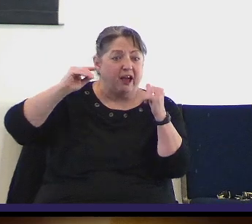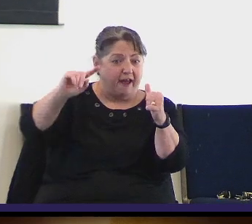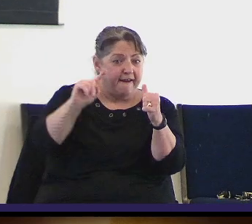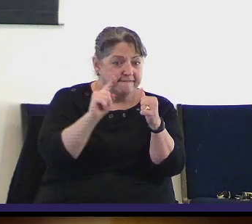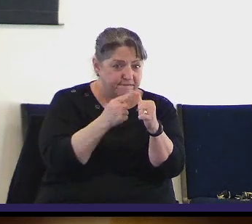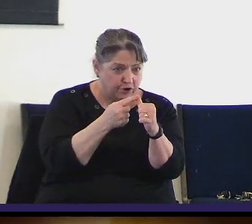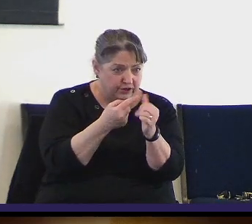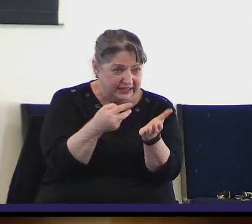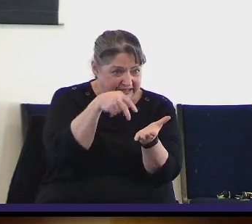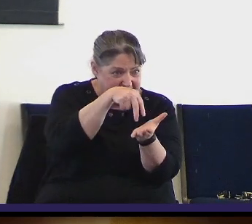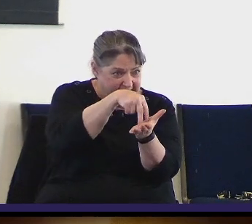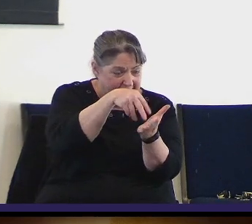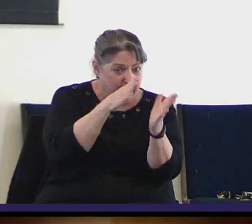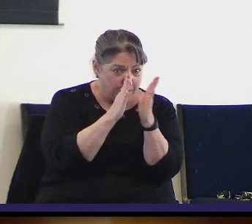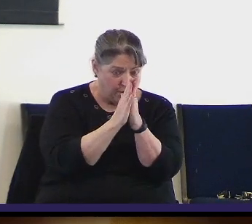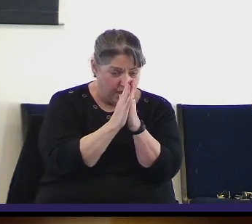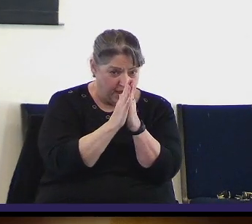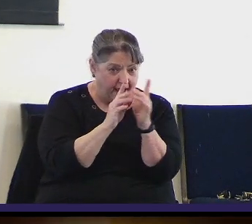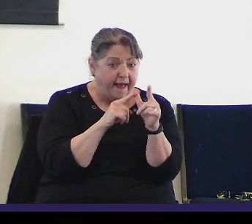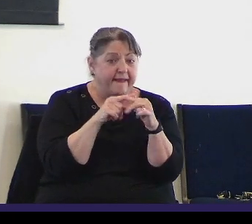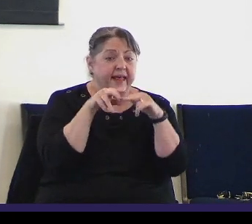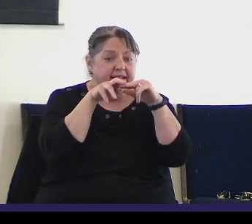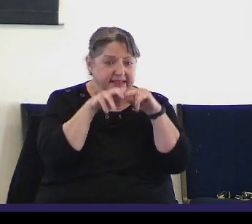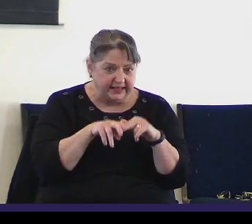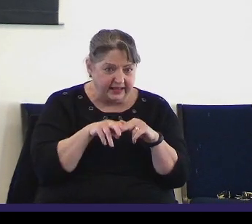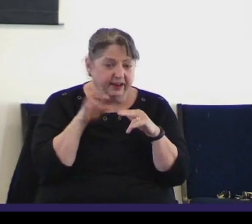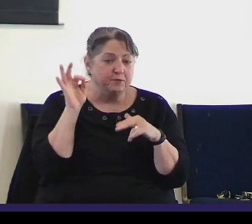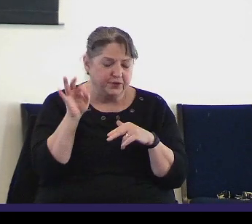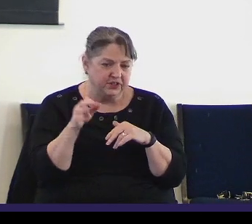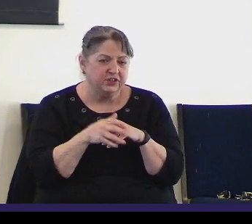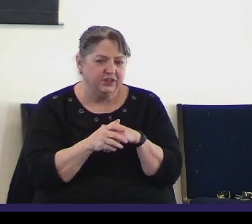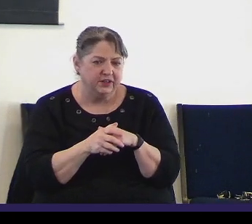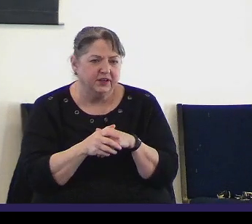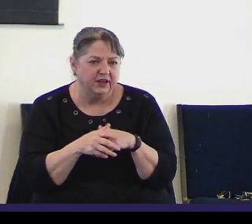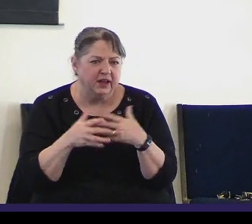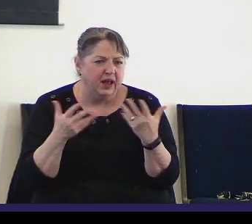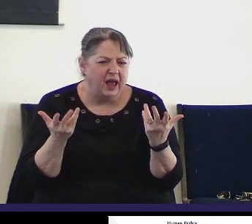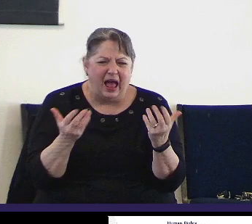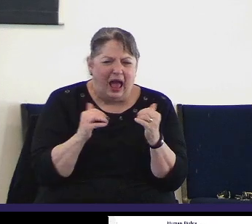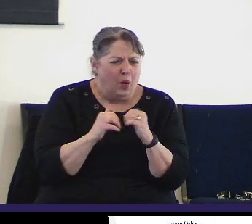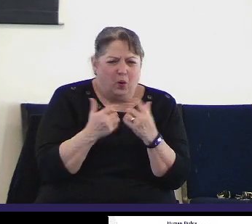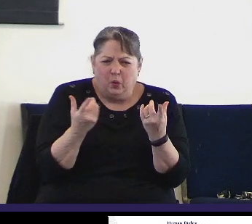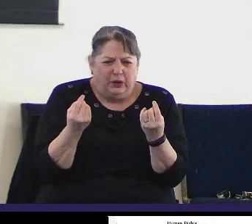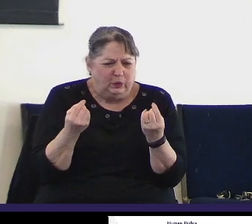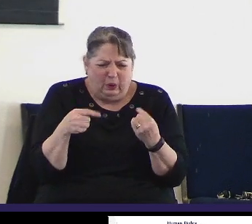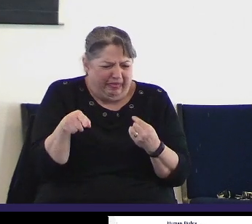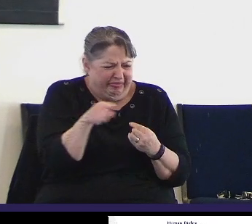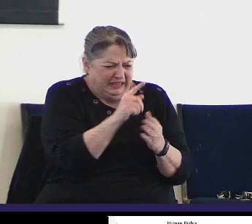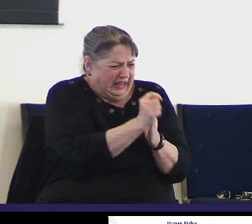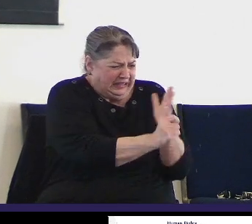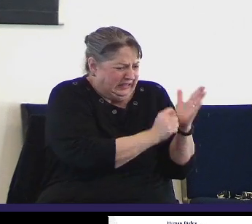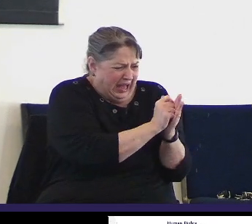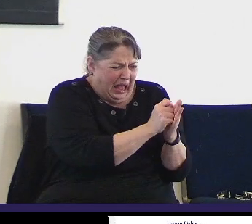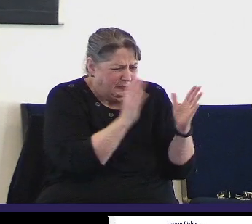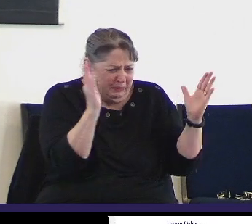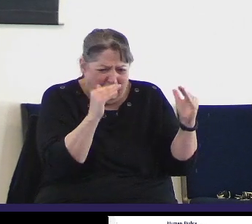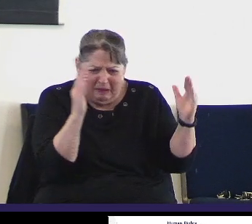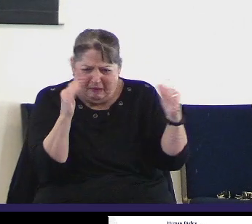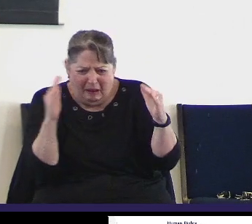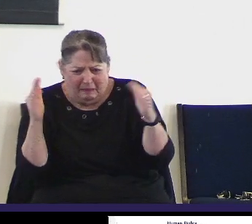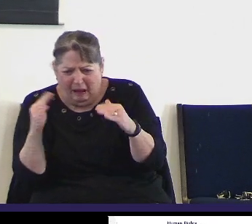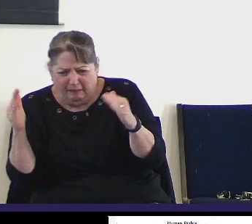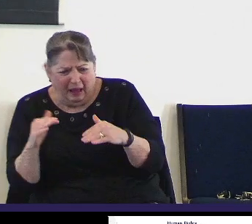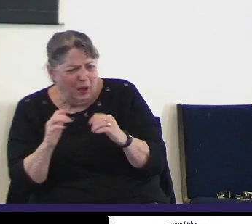We'll title today's message up on the screen, How to Deal Without Times. How to Deal Without Times. Let's pray.